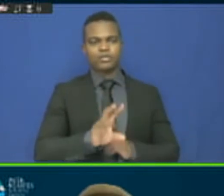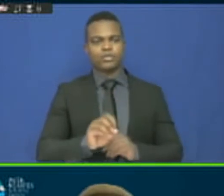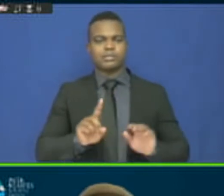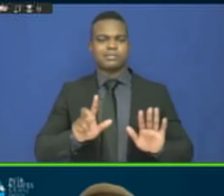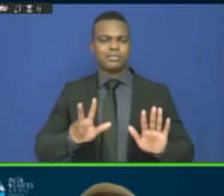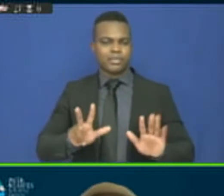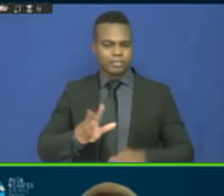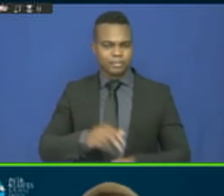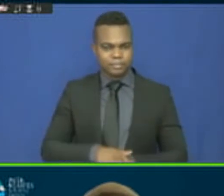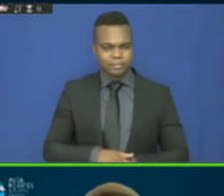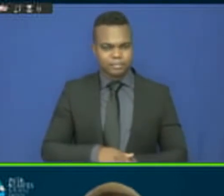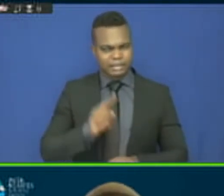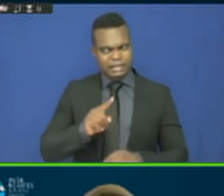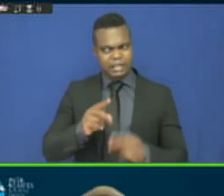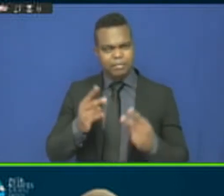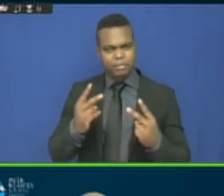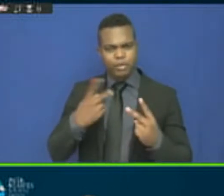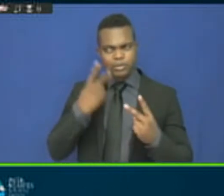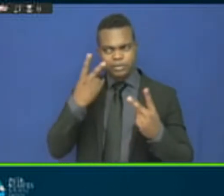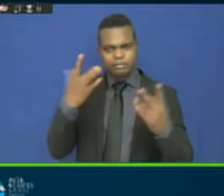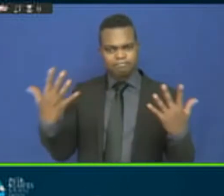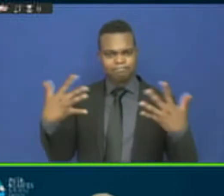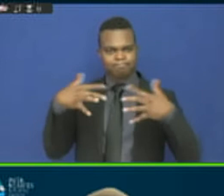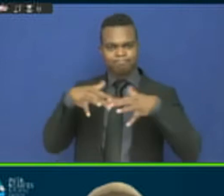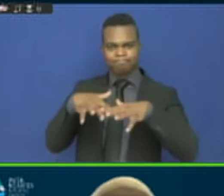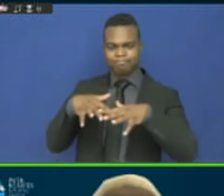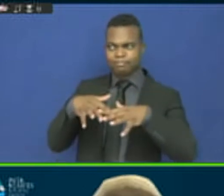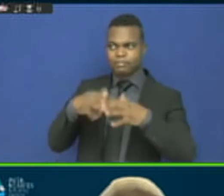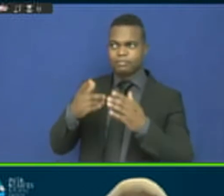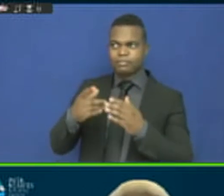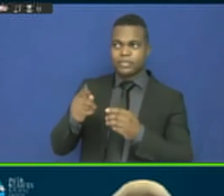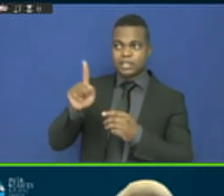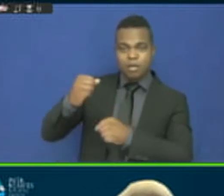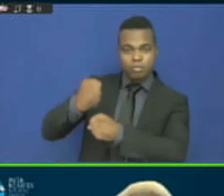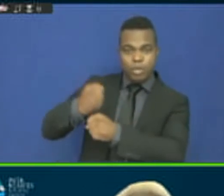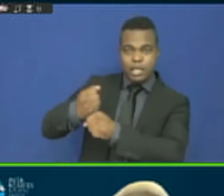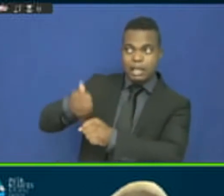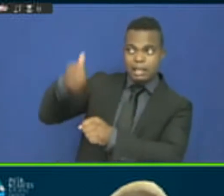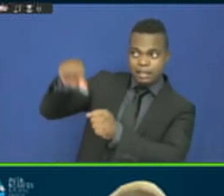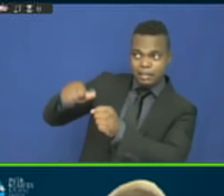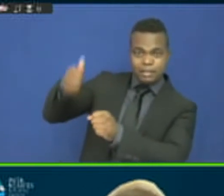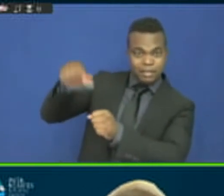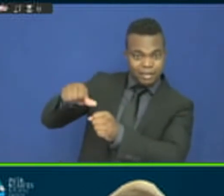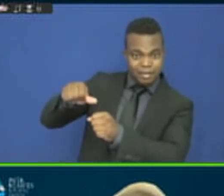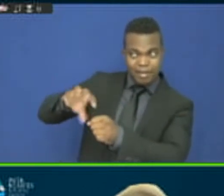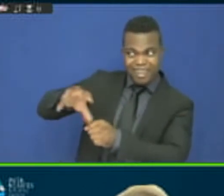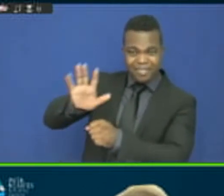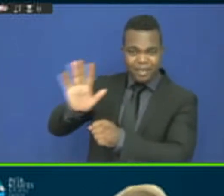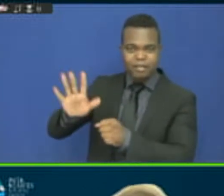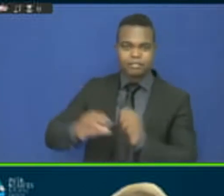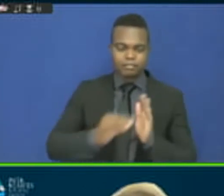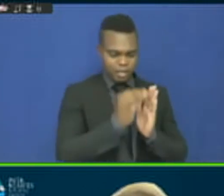of the country on the implementation of these agendas. Our plea